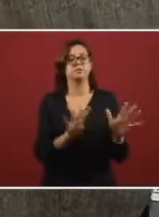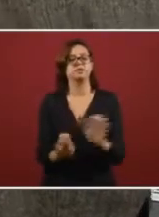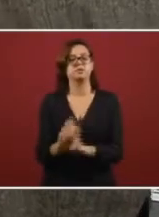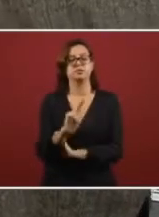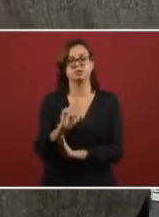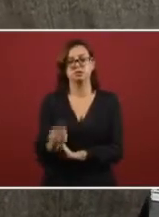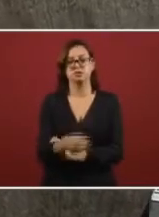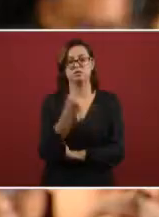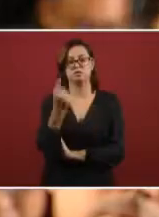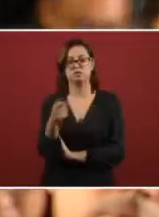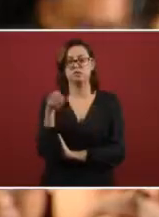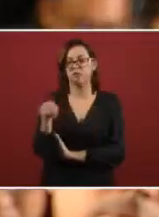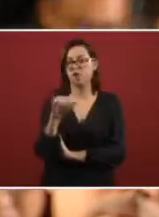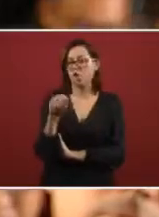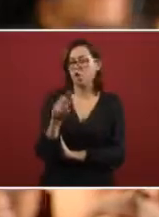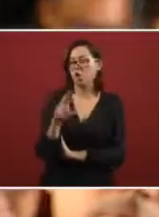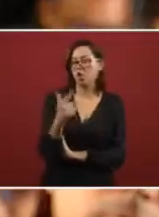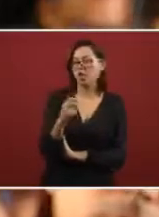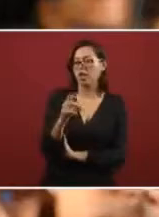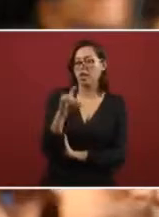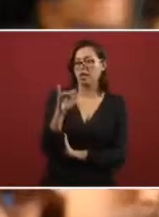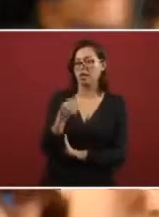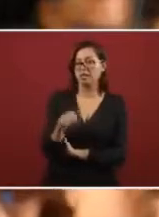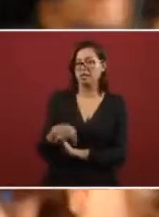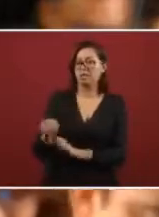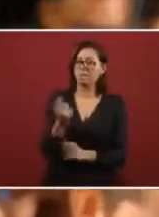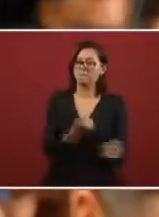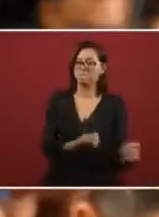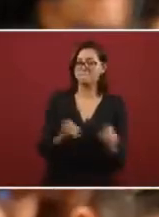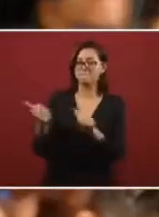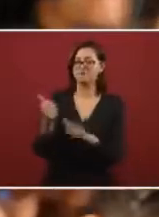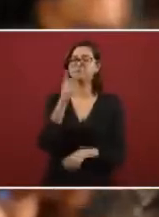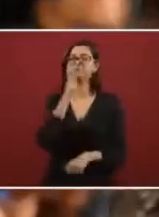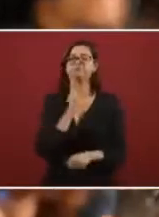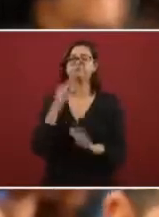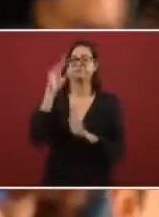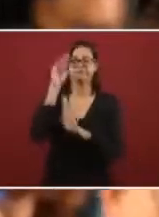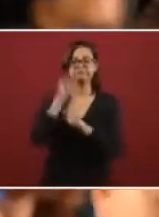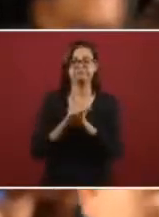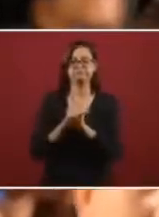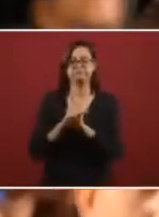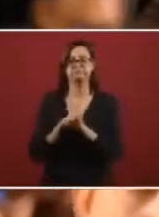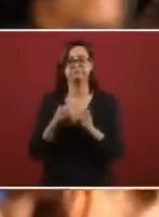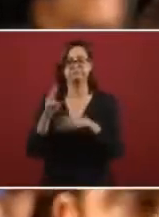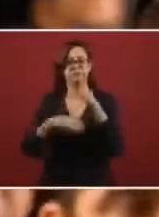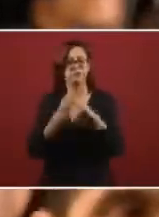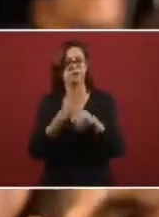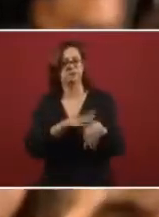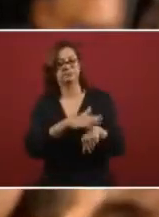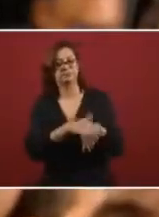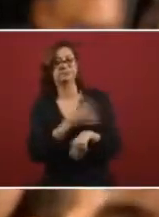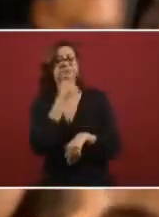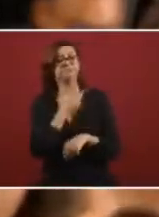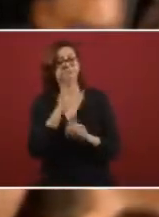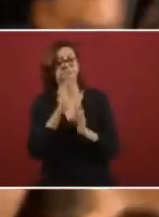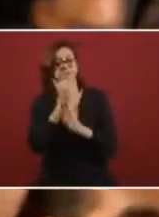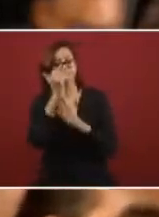of 81 Jorge Serrano came out because the petroleum came down